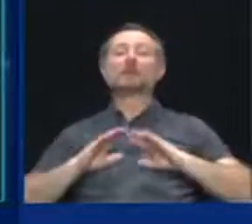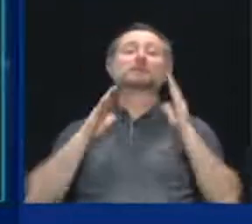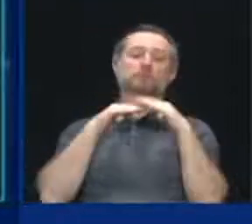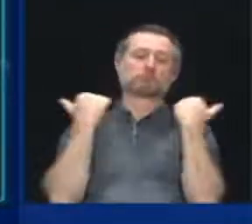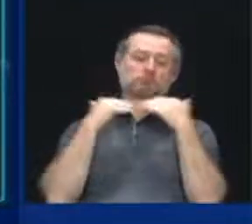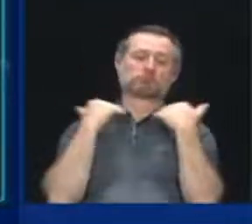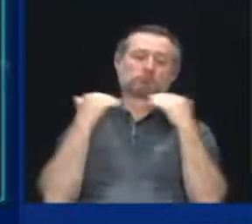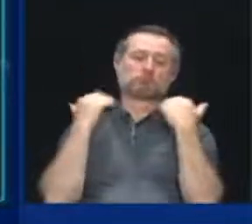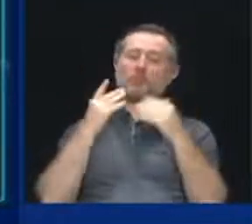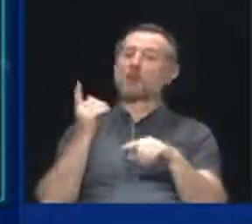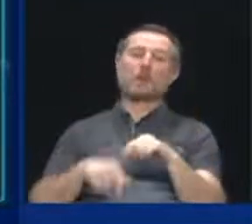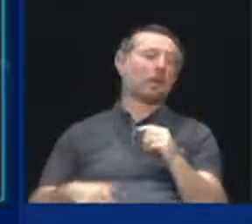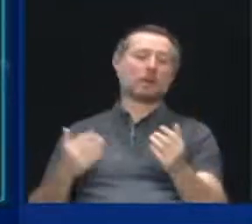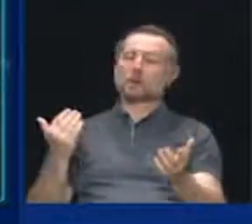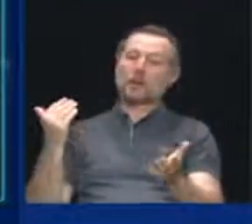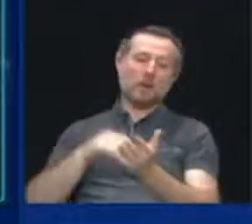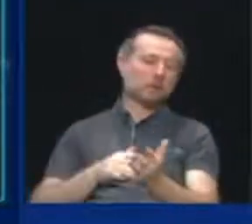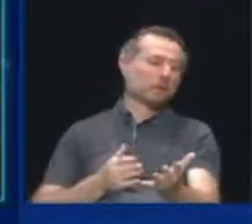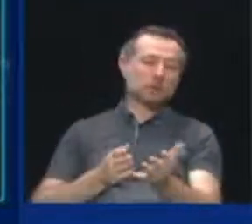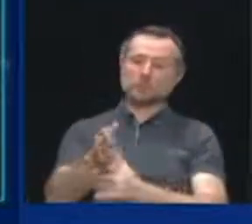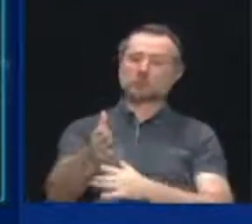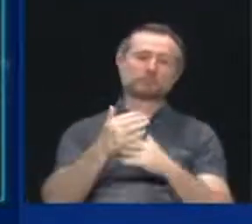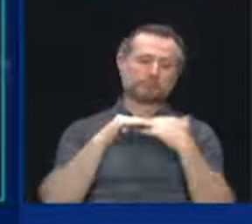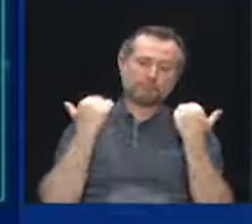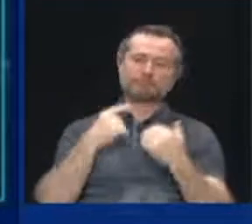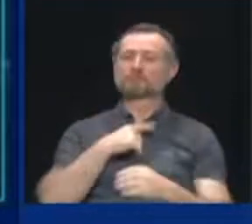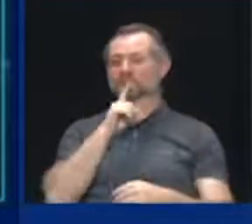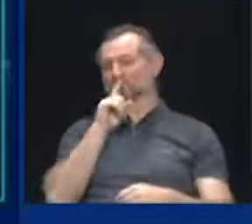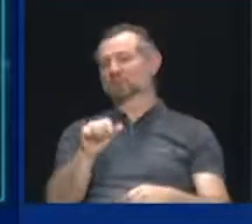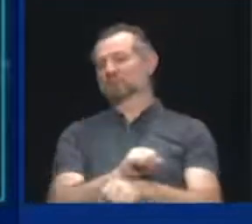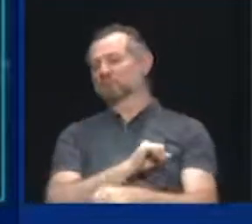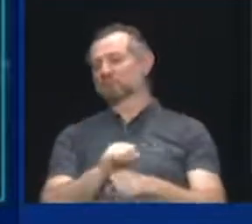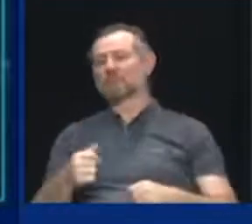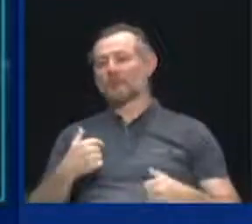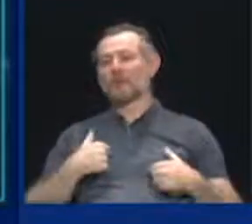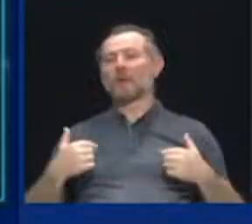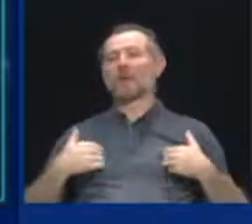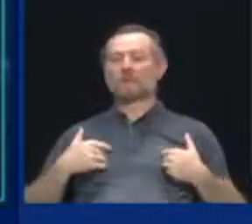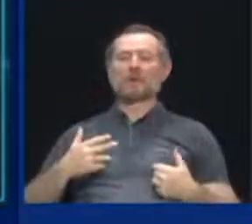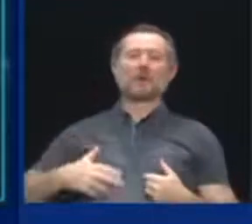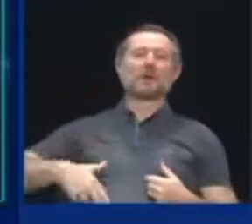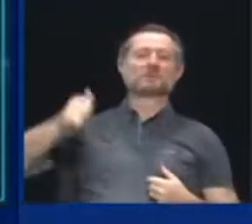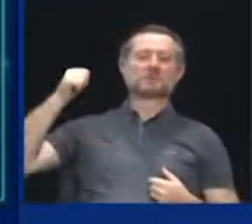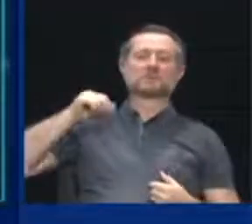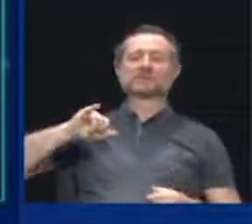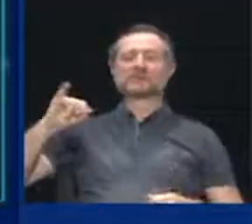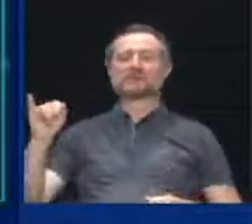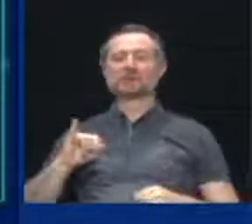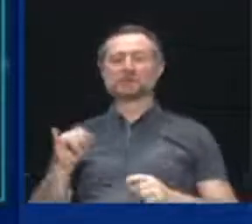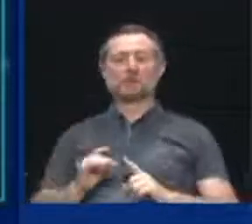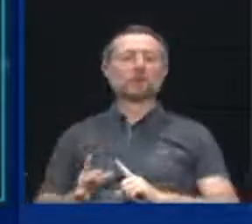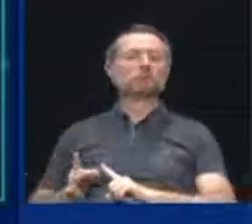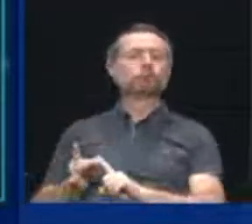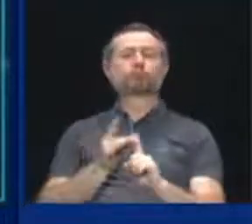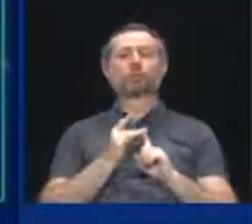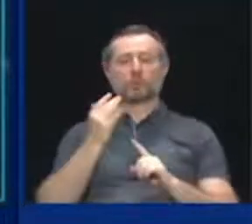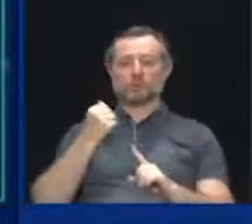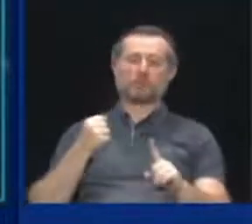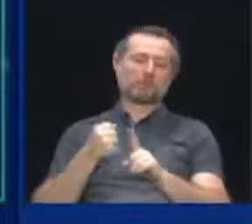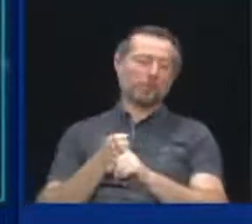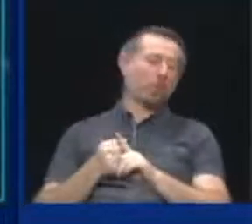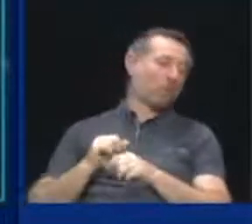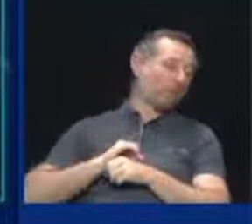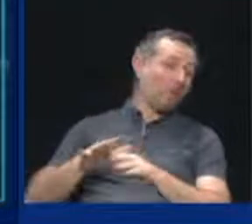We did have the highest infection rate because we were attacked by COVID before we knew COVID was ever